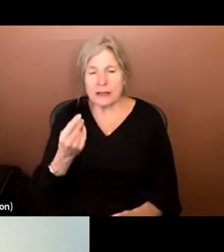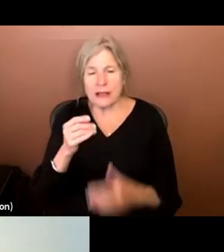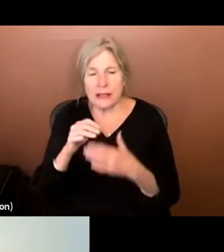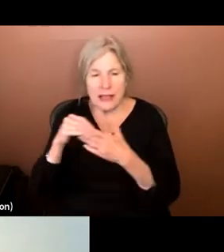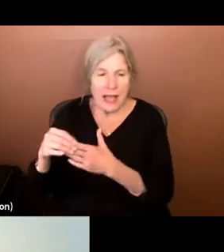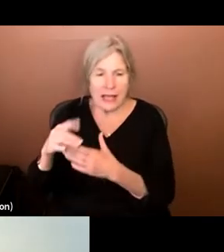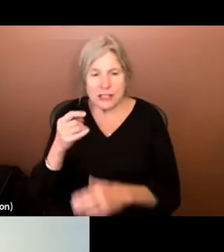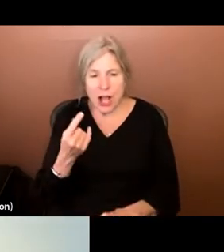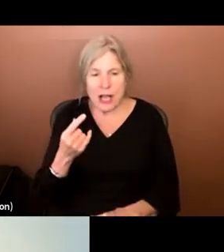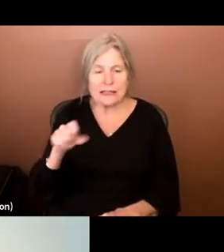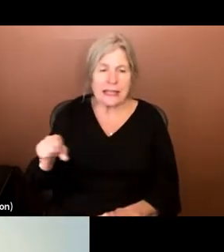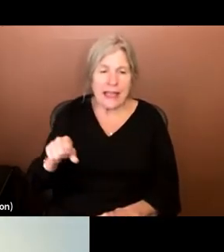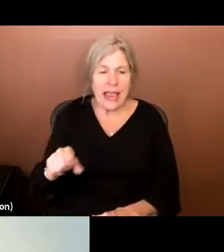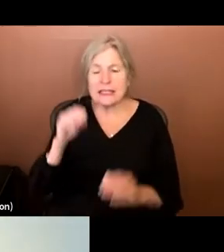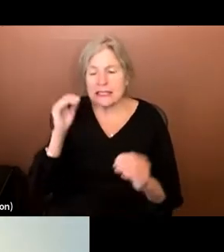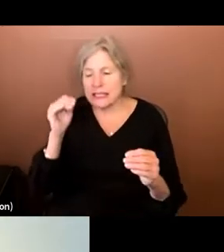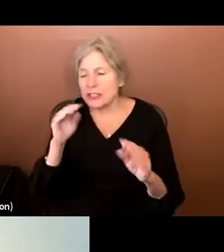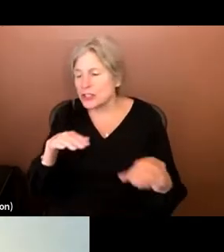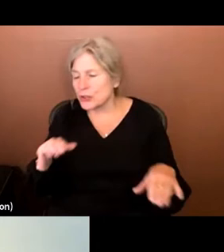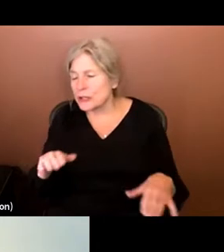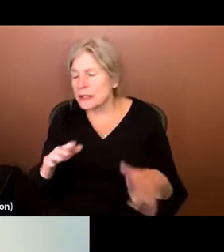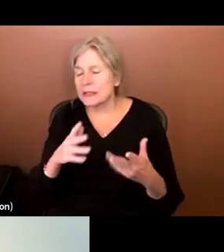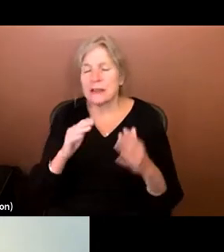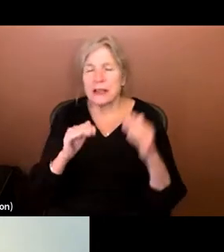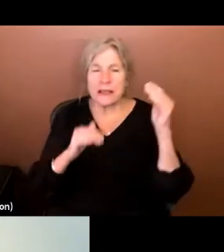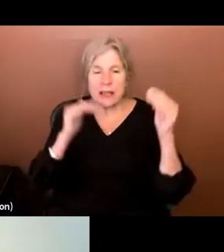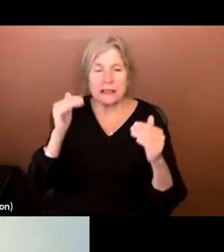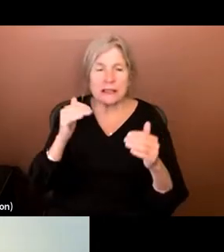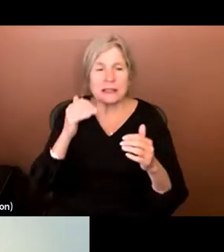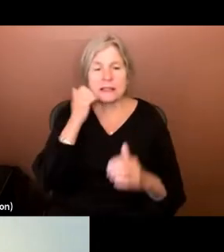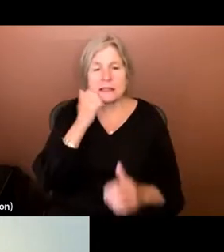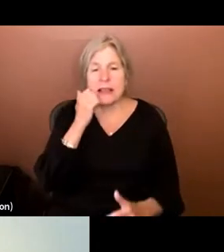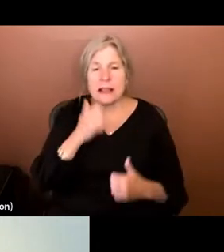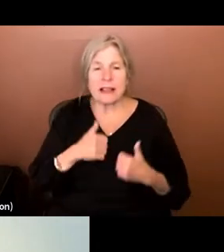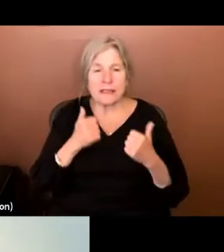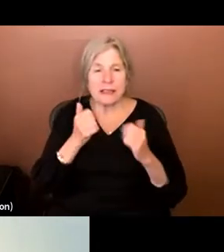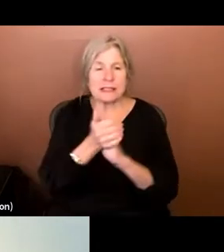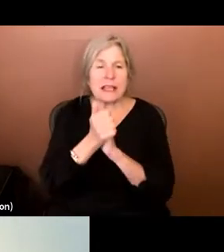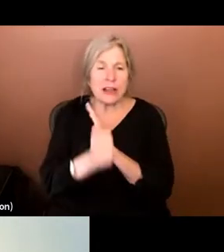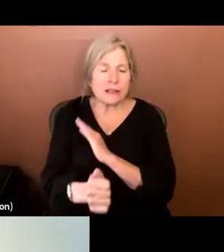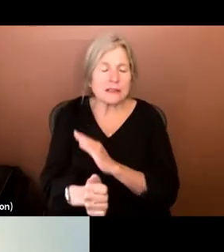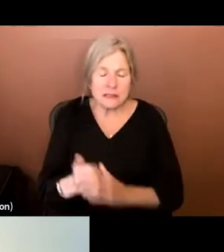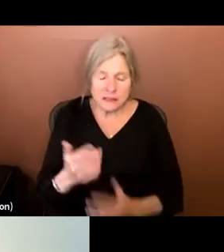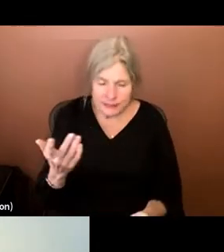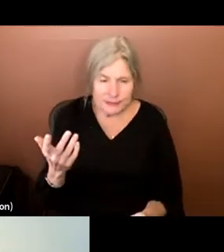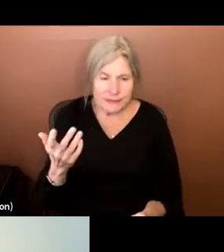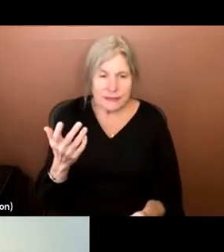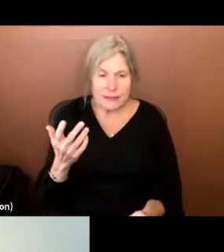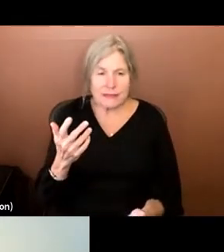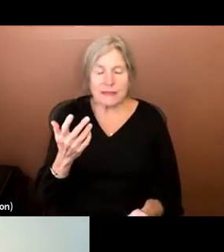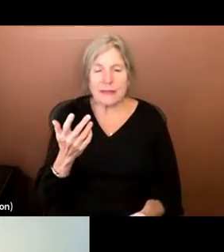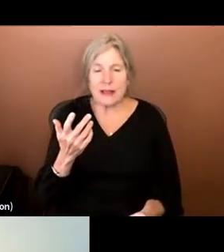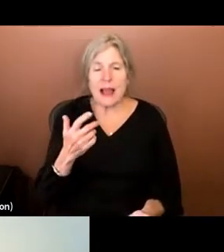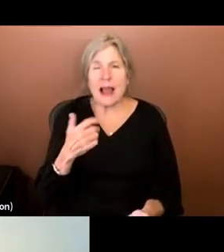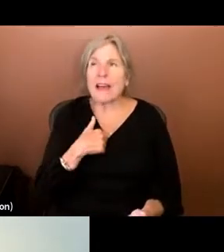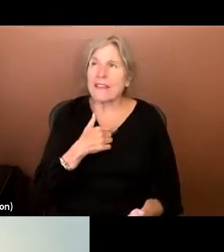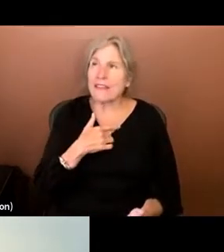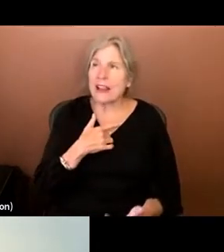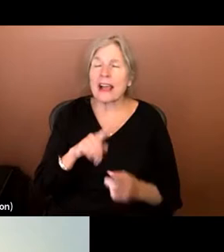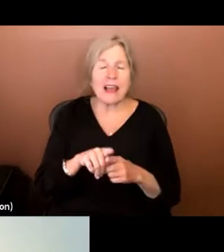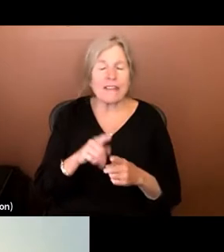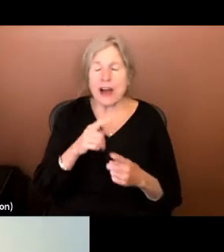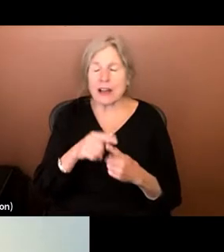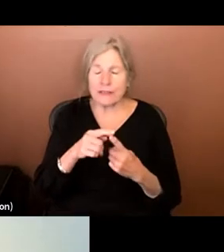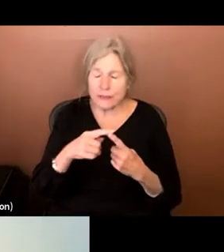also teaching children and adults daily living skills and life skills. And I kind of feel like I've become full circle,